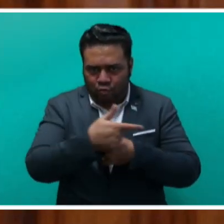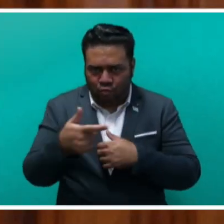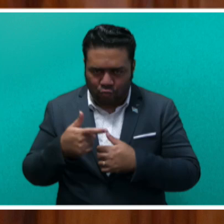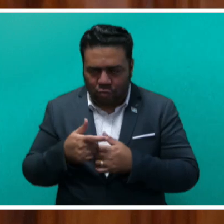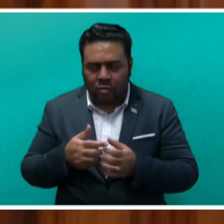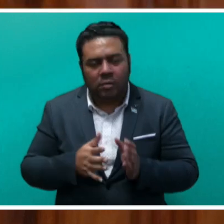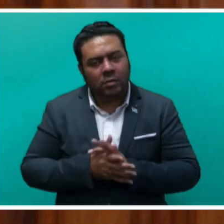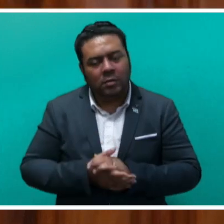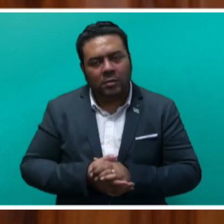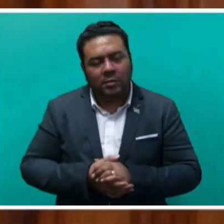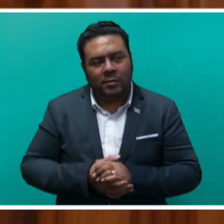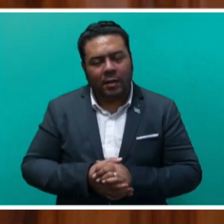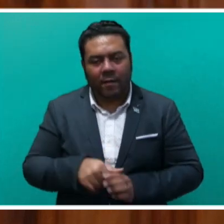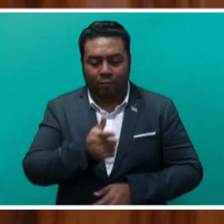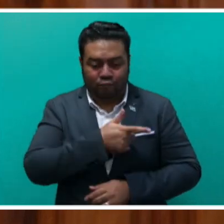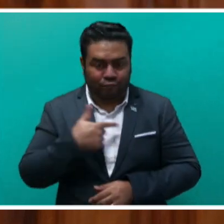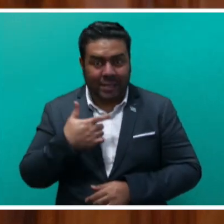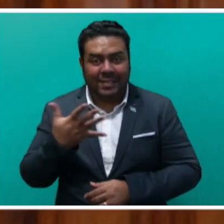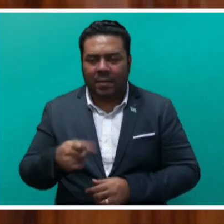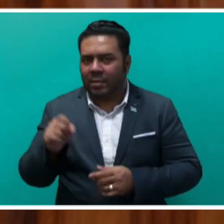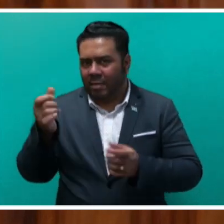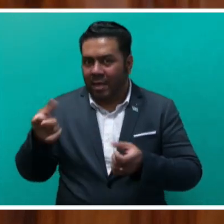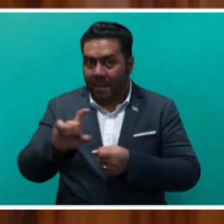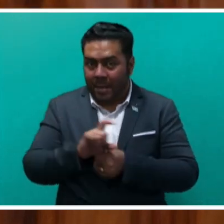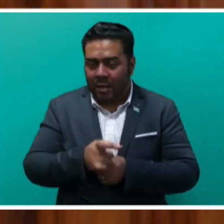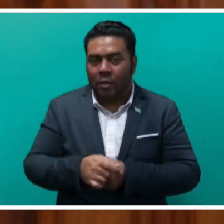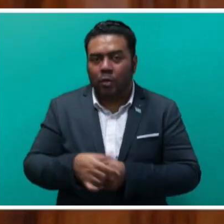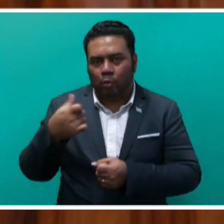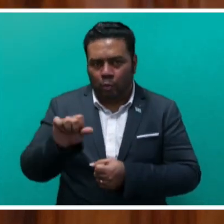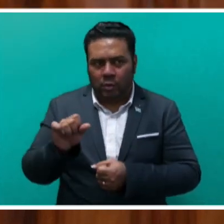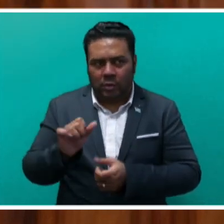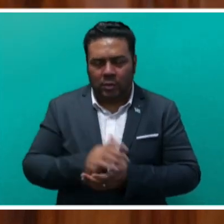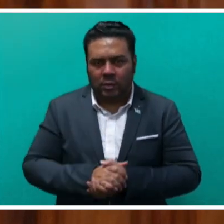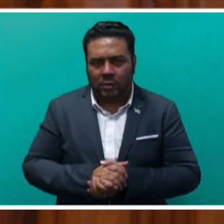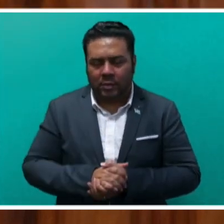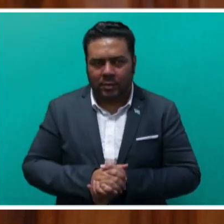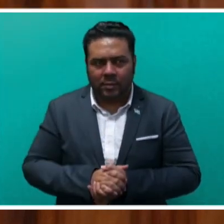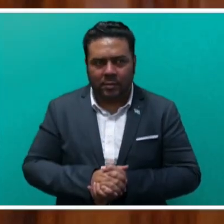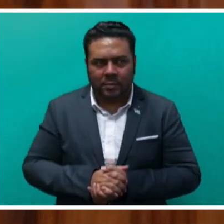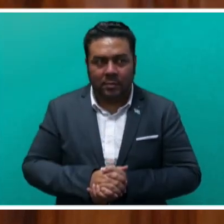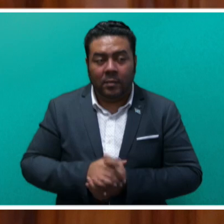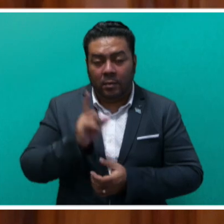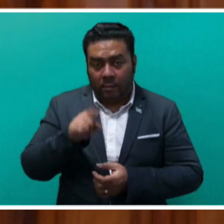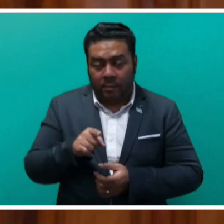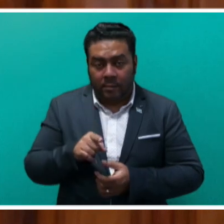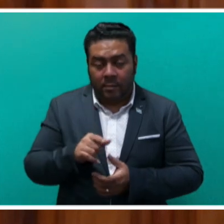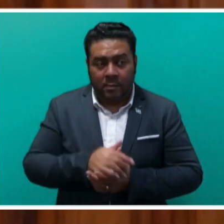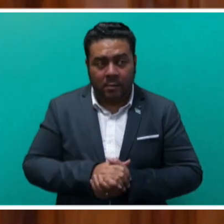plant ID number, the chemical use and the hazard level to which the timber has been treated. One end of every